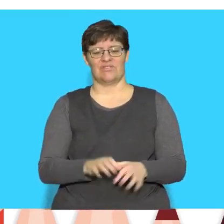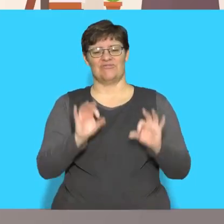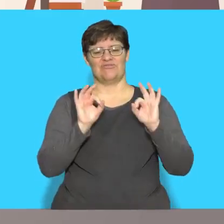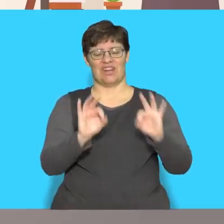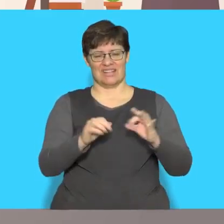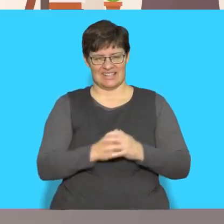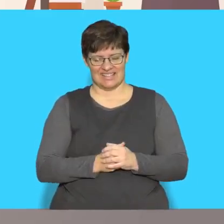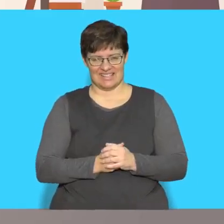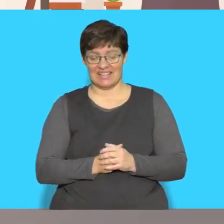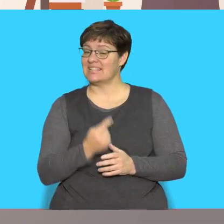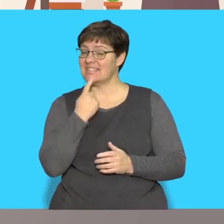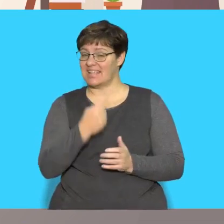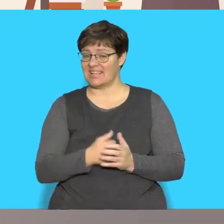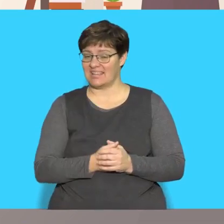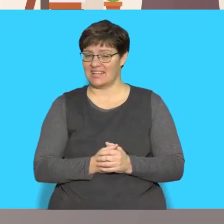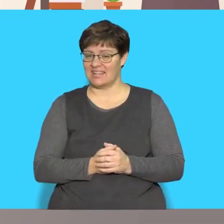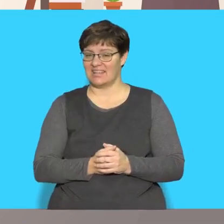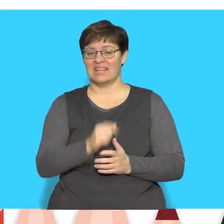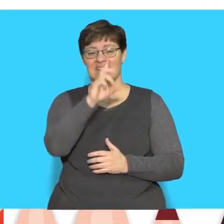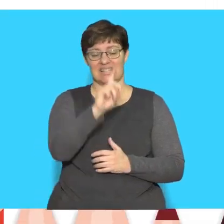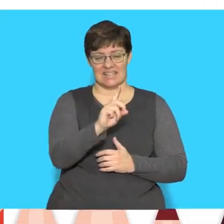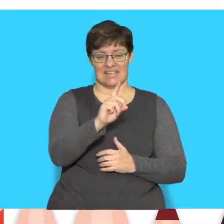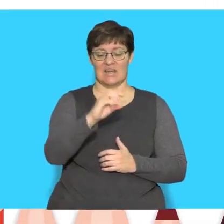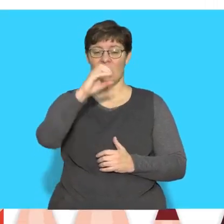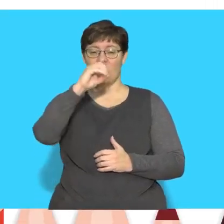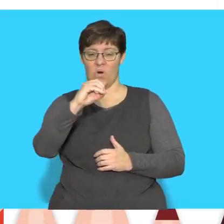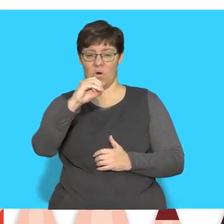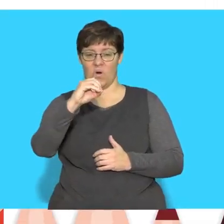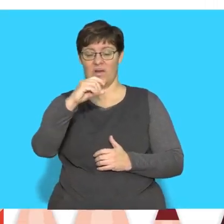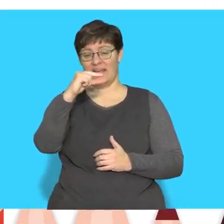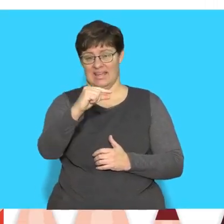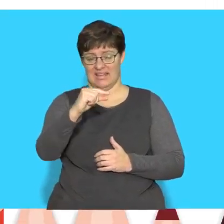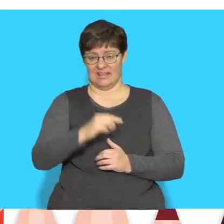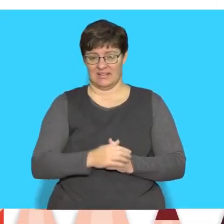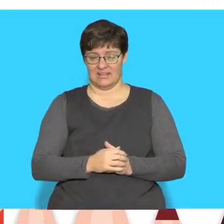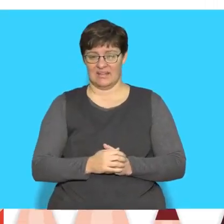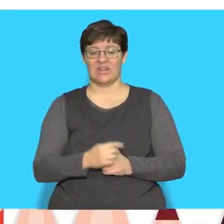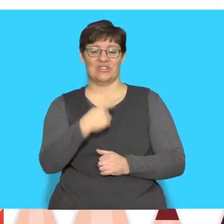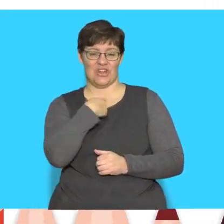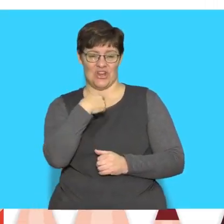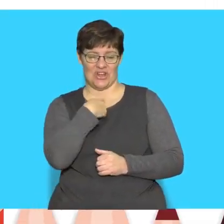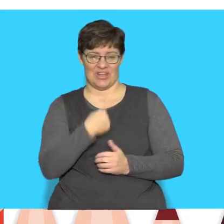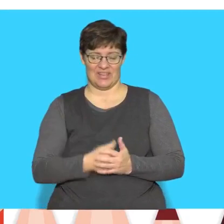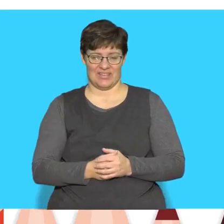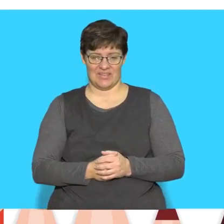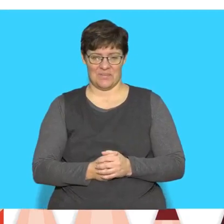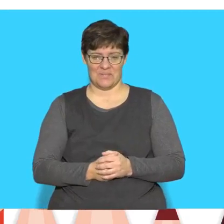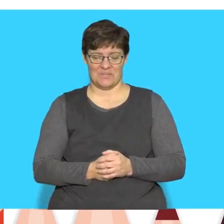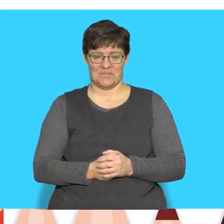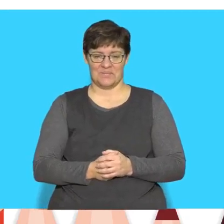That's right. Say D-O-G. Dug.